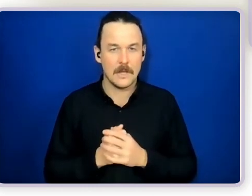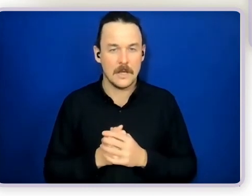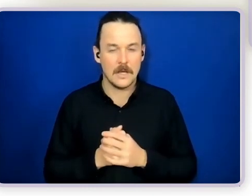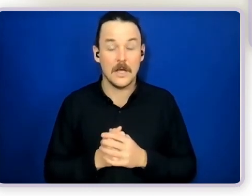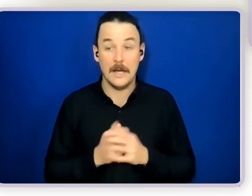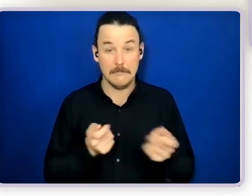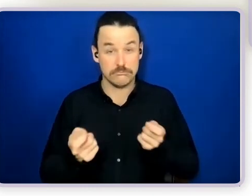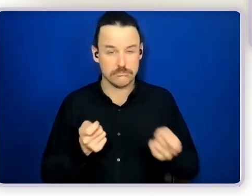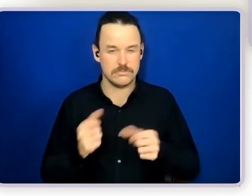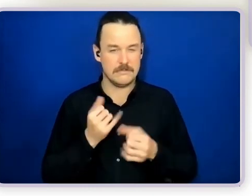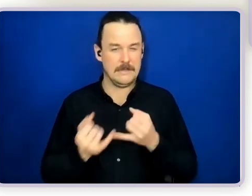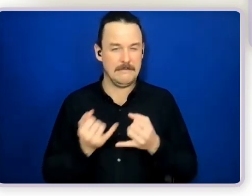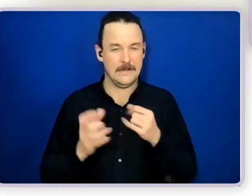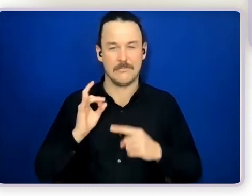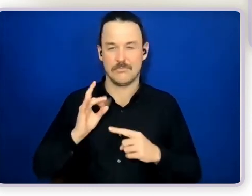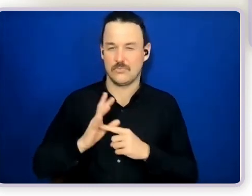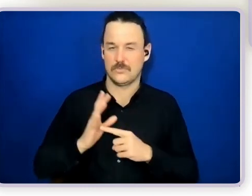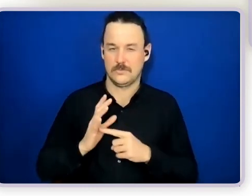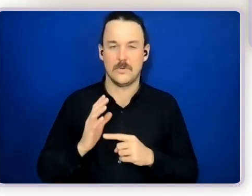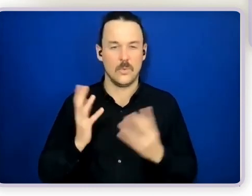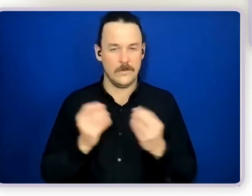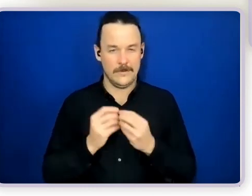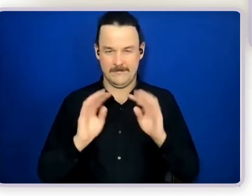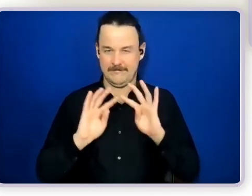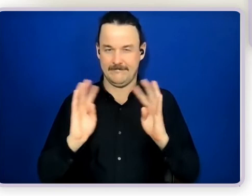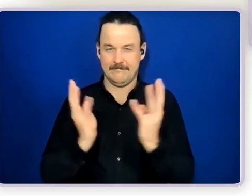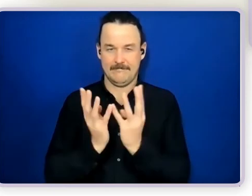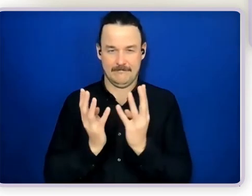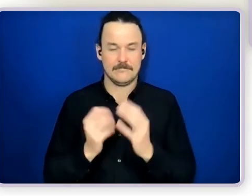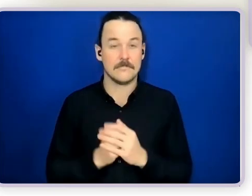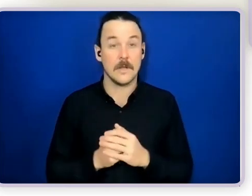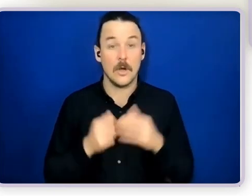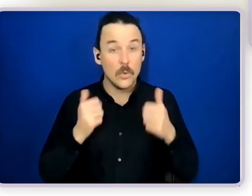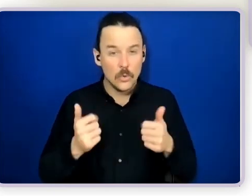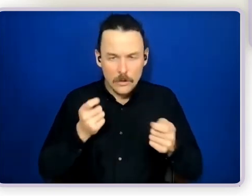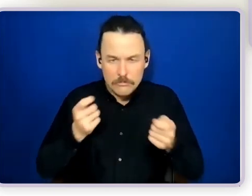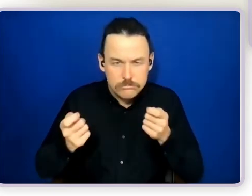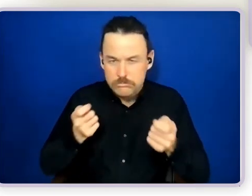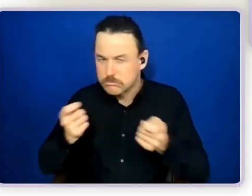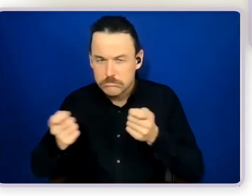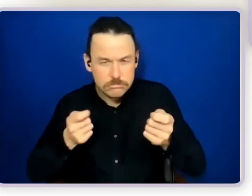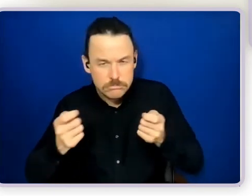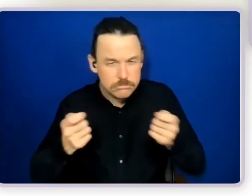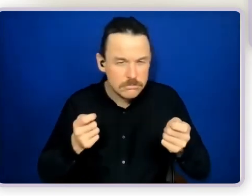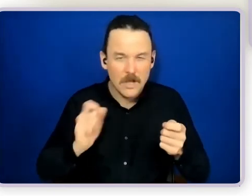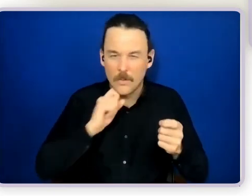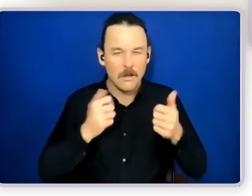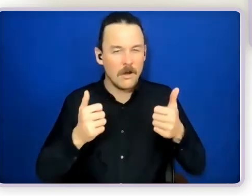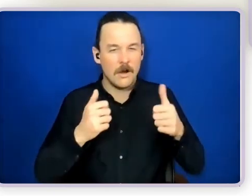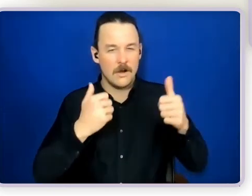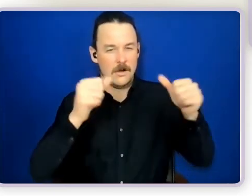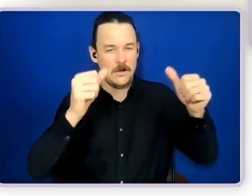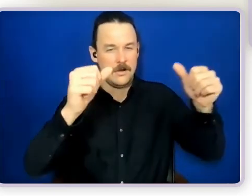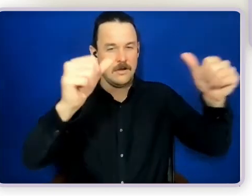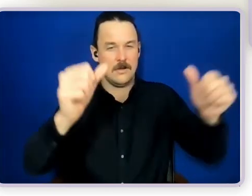support because with good facilitation all of the good stuff will happen and if you've got poor facilitation or no facilitation